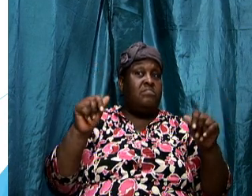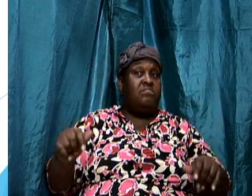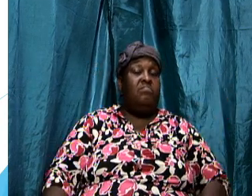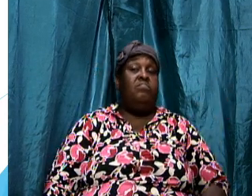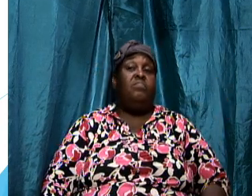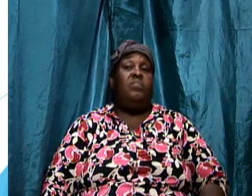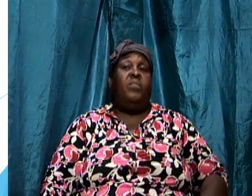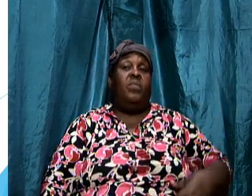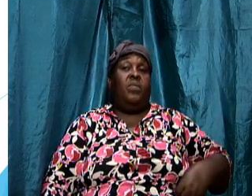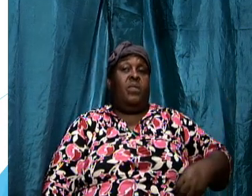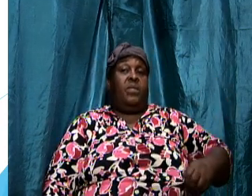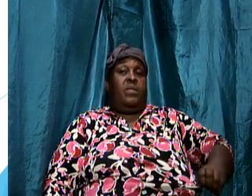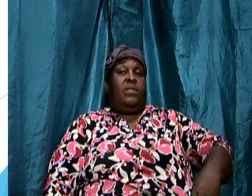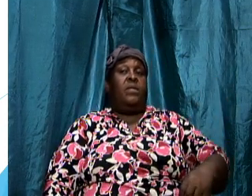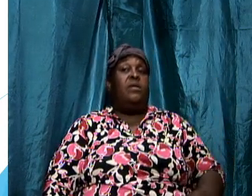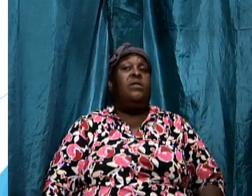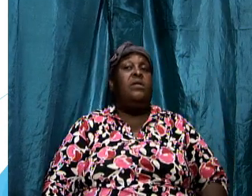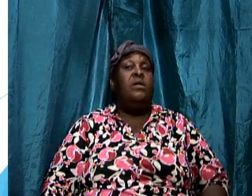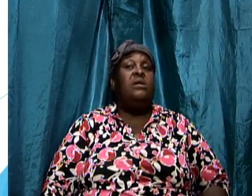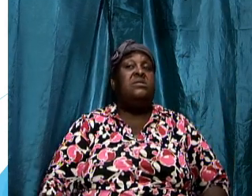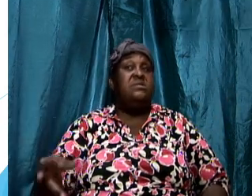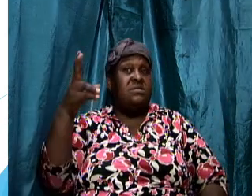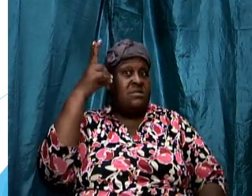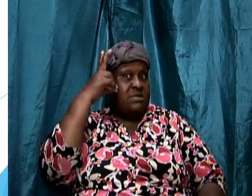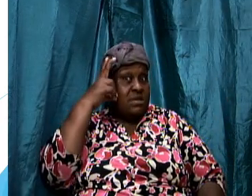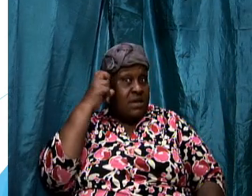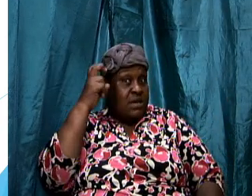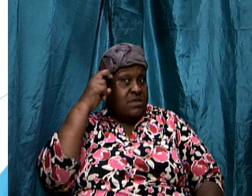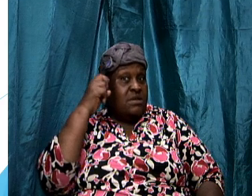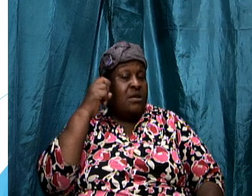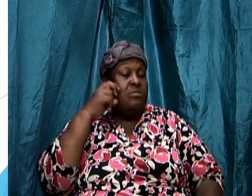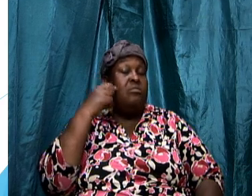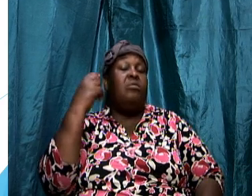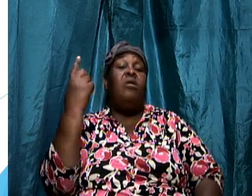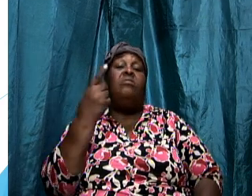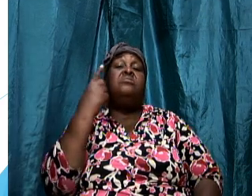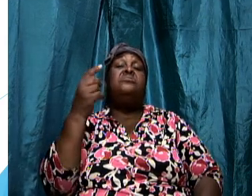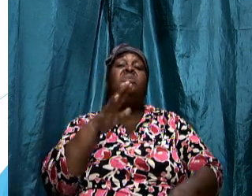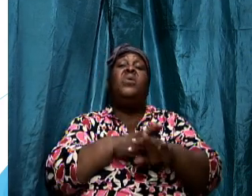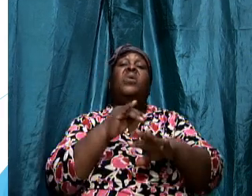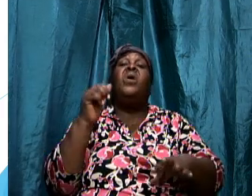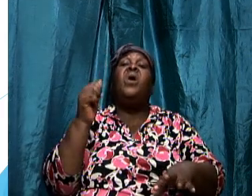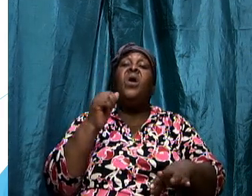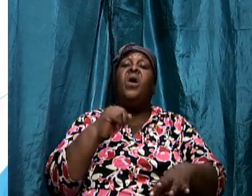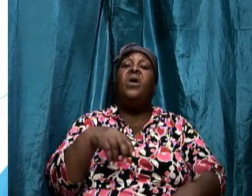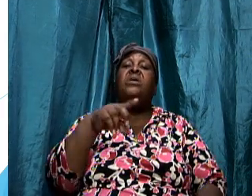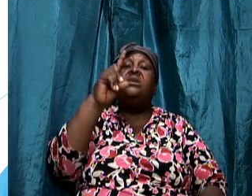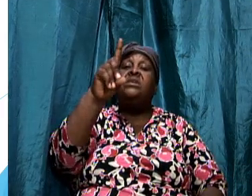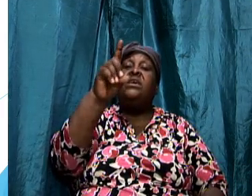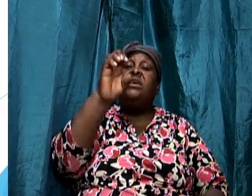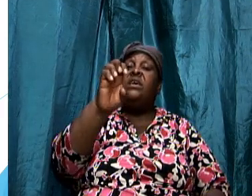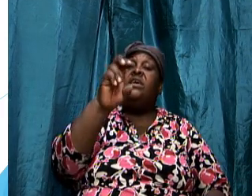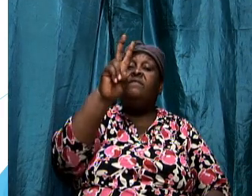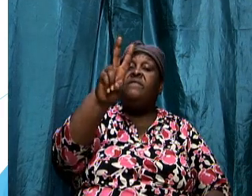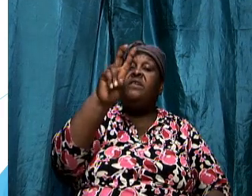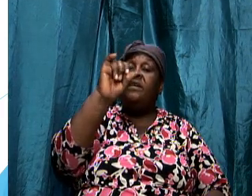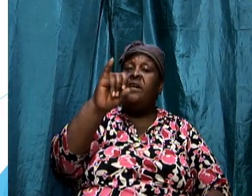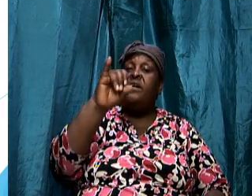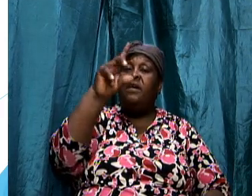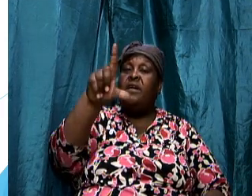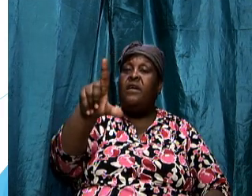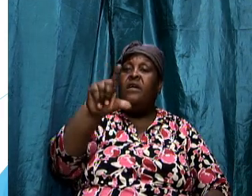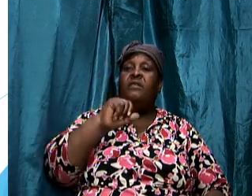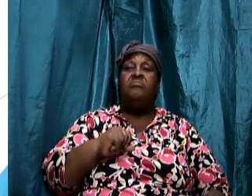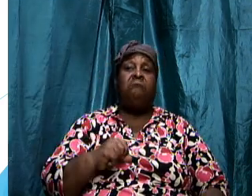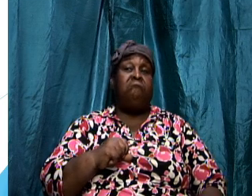it but of course satan is also called devil in fact the new testament refers to him as such more than 40